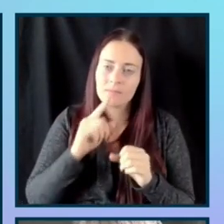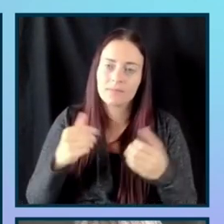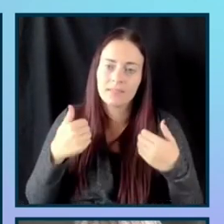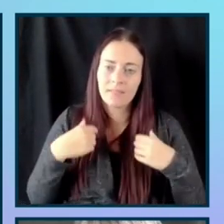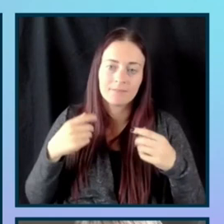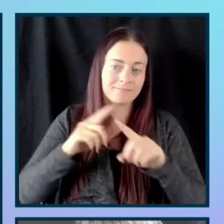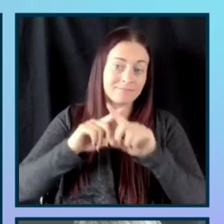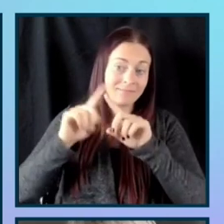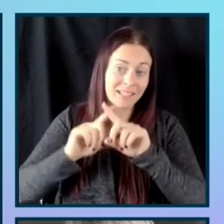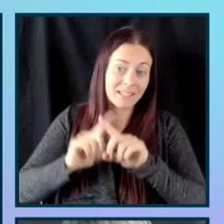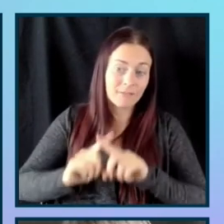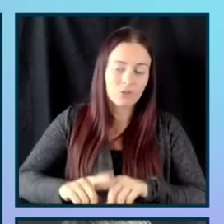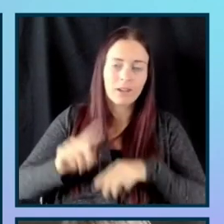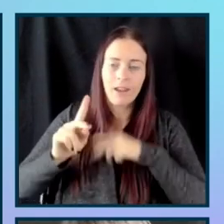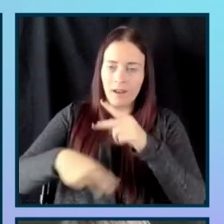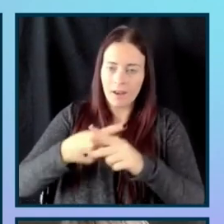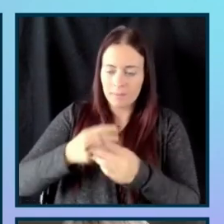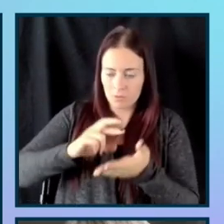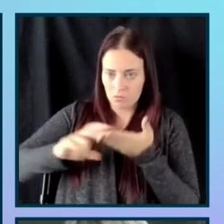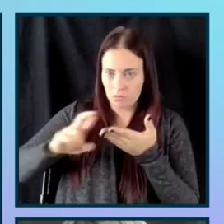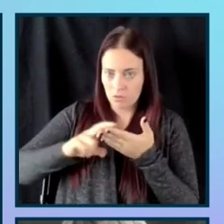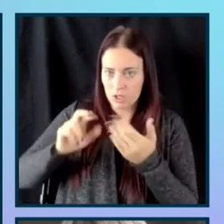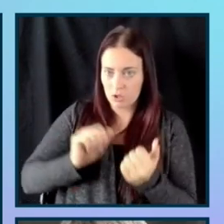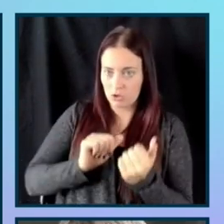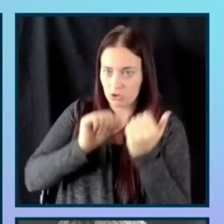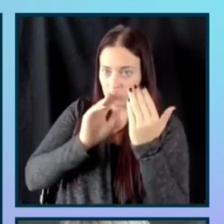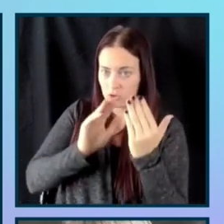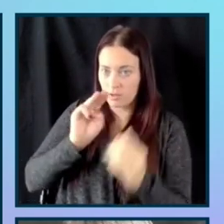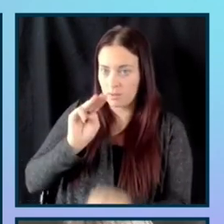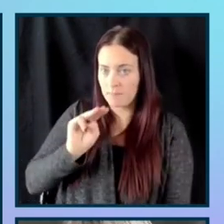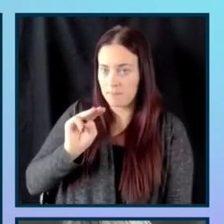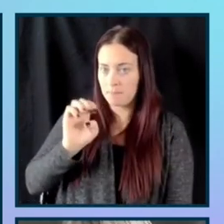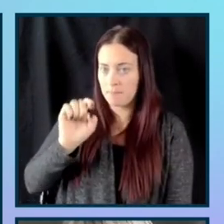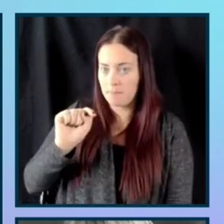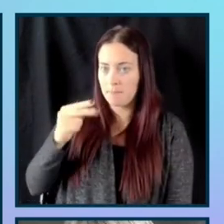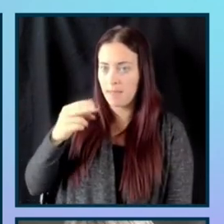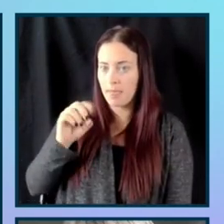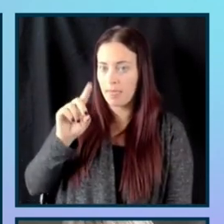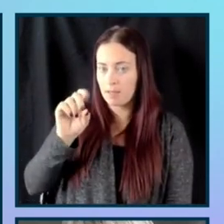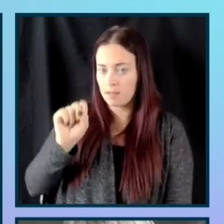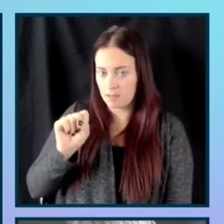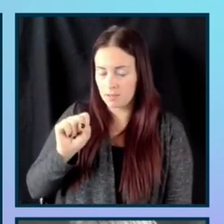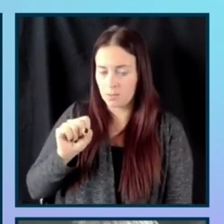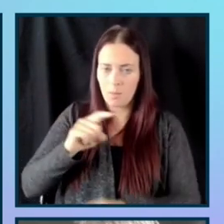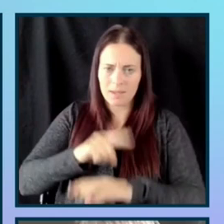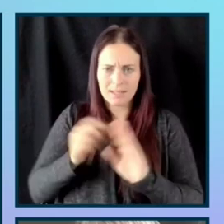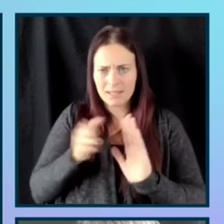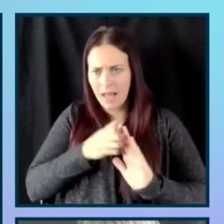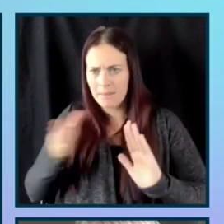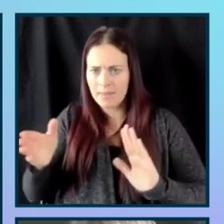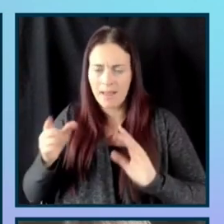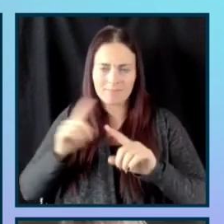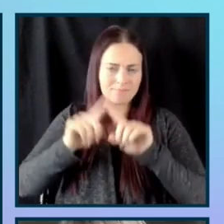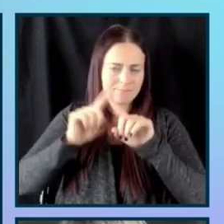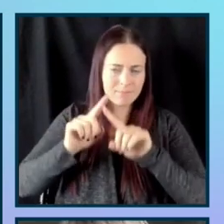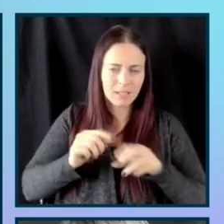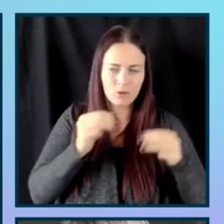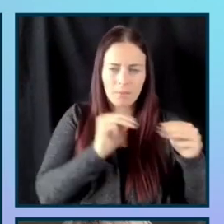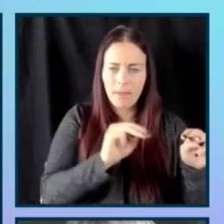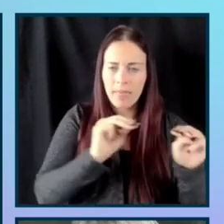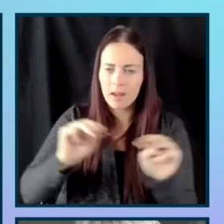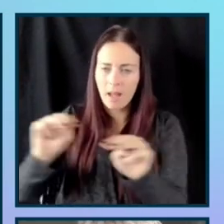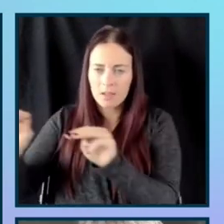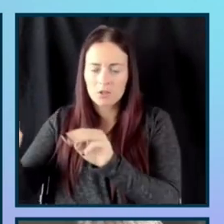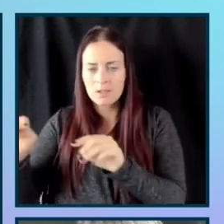methods. So, um, when we look at like a timeline of different research methodologies, we see that, well, the